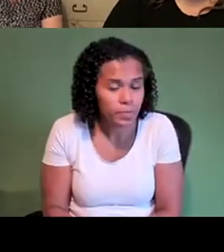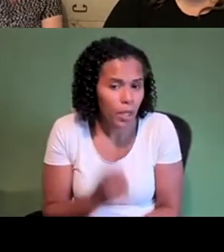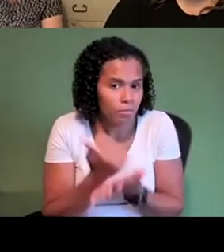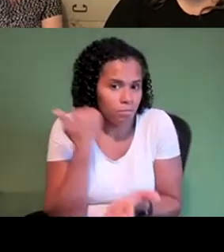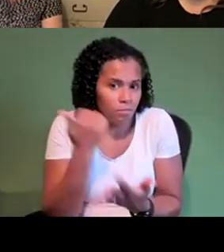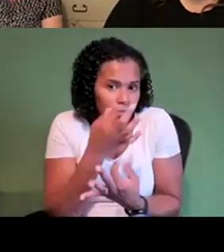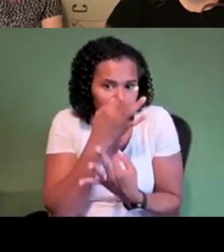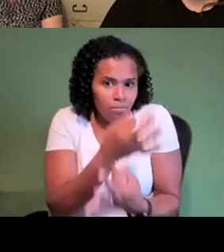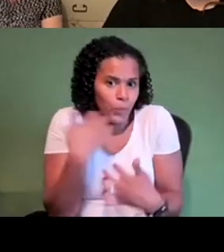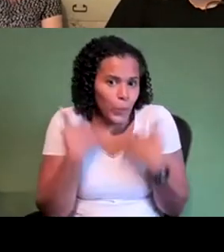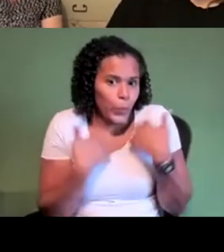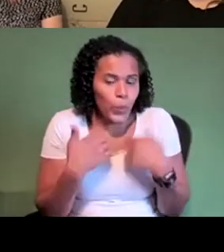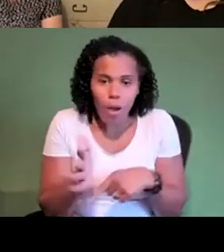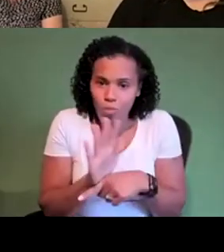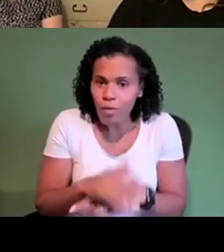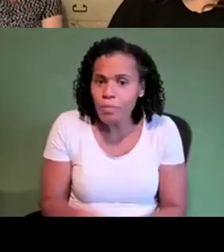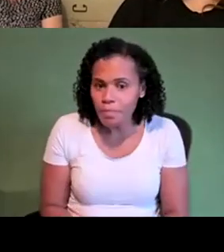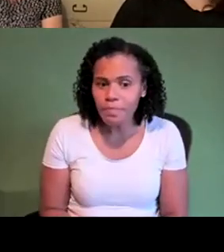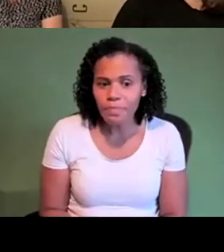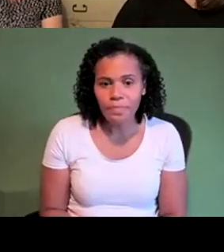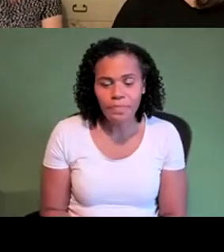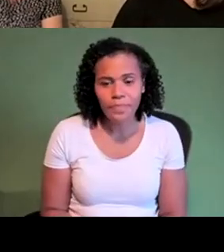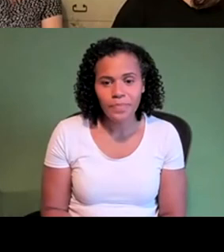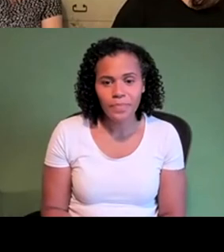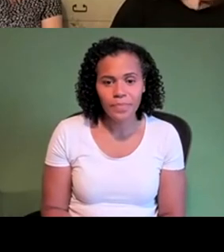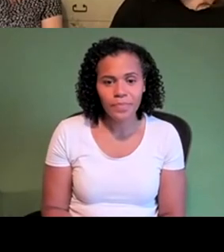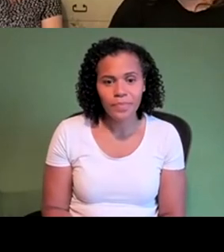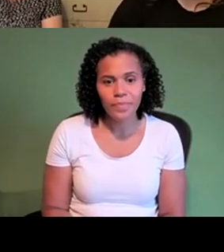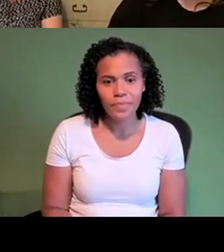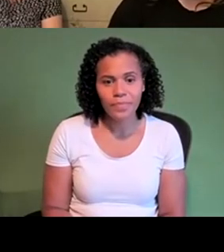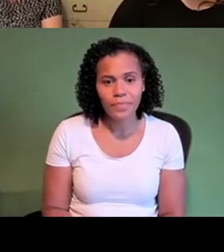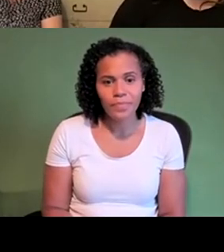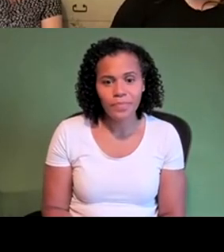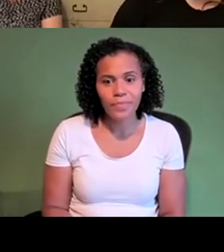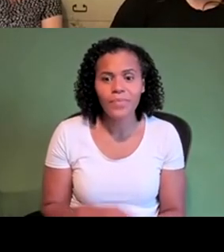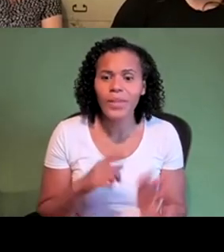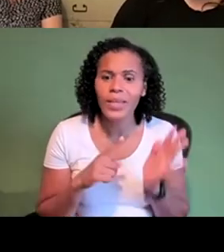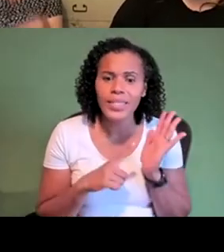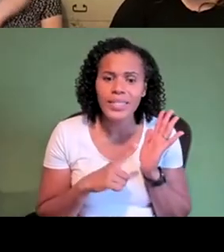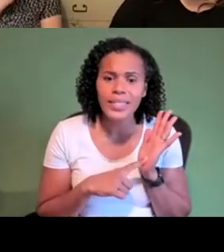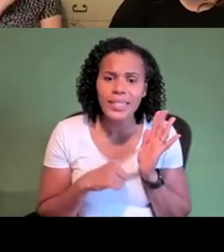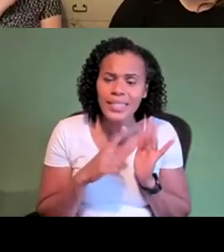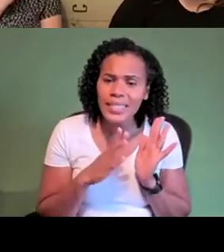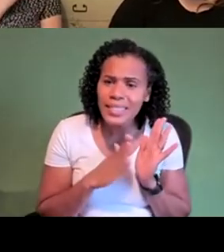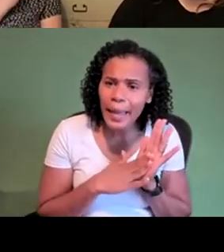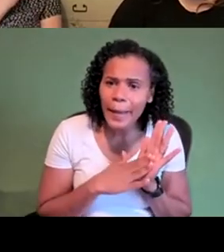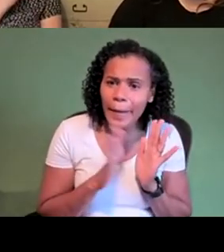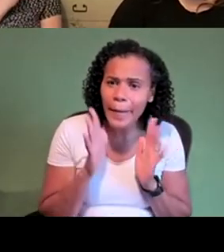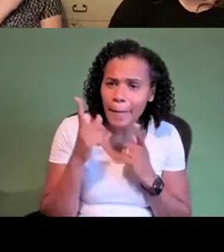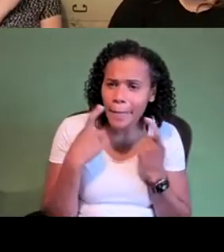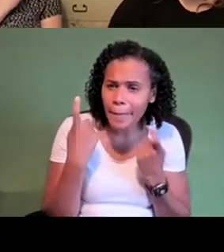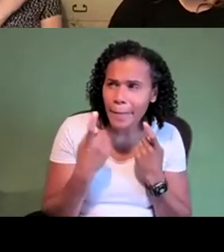tim i wonder if if you've got anything to sort of